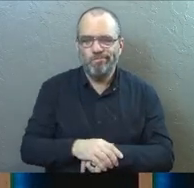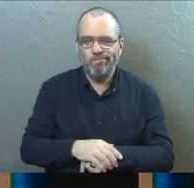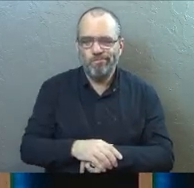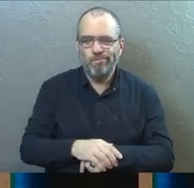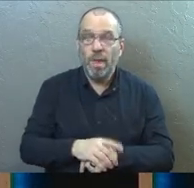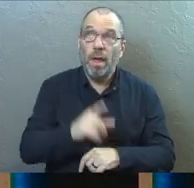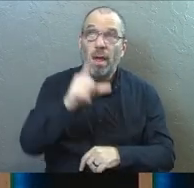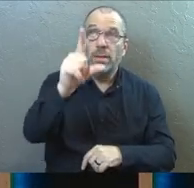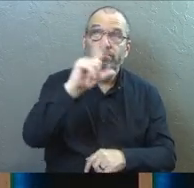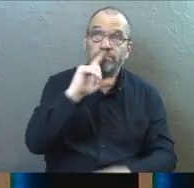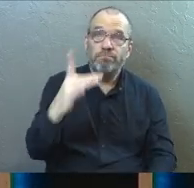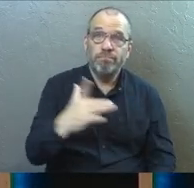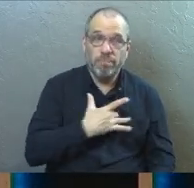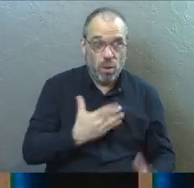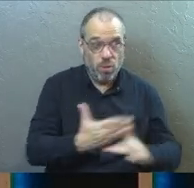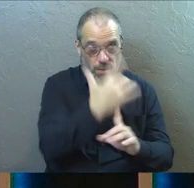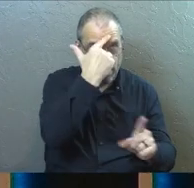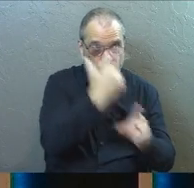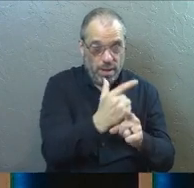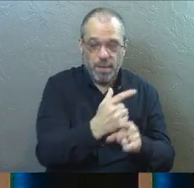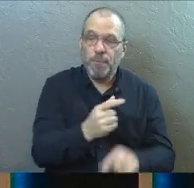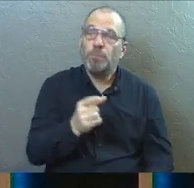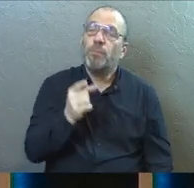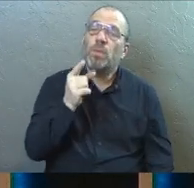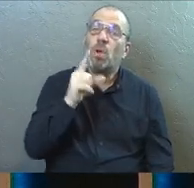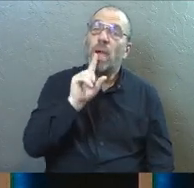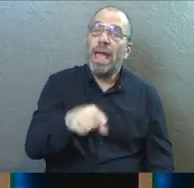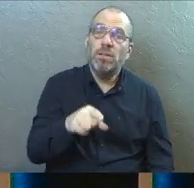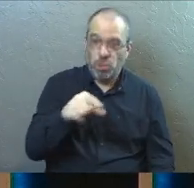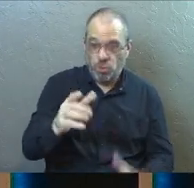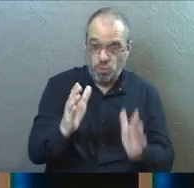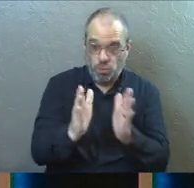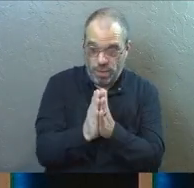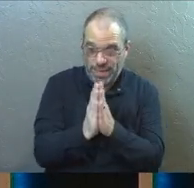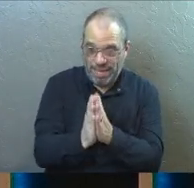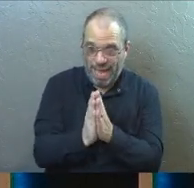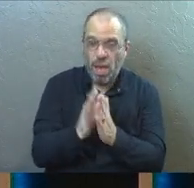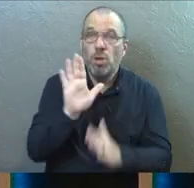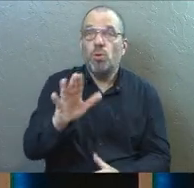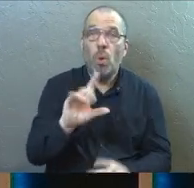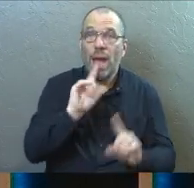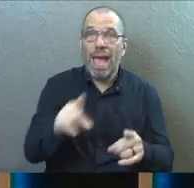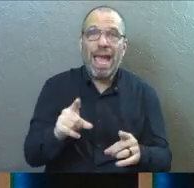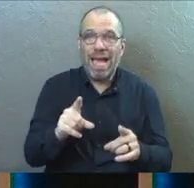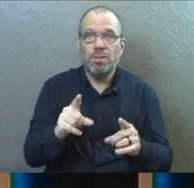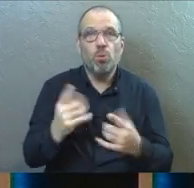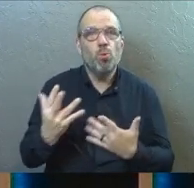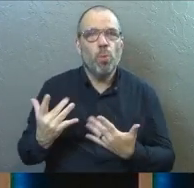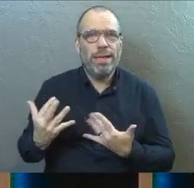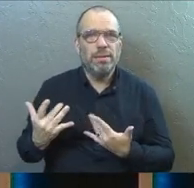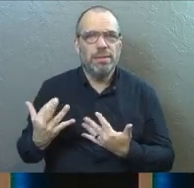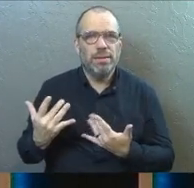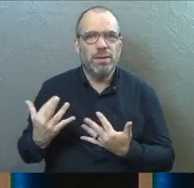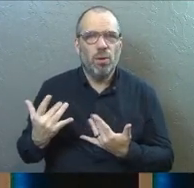And what the Lord was speaking to me through my brother was your answer as you pray right now, your answer is wait.